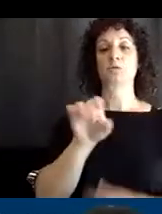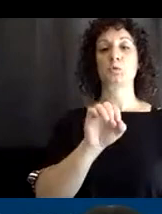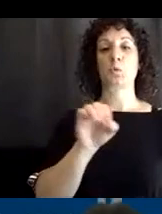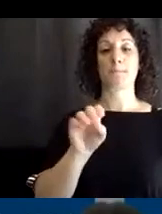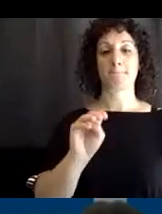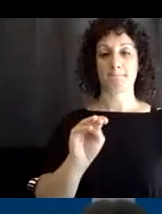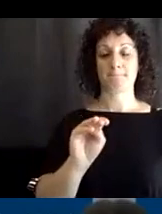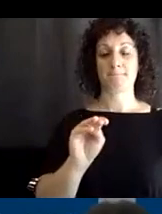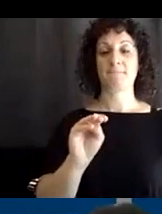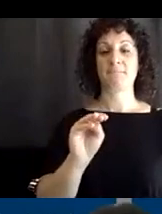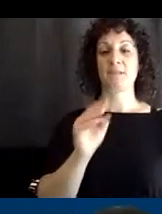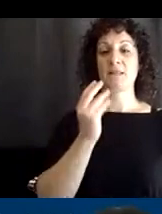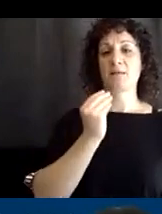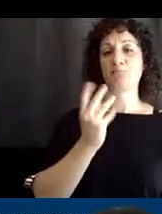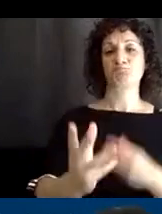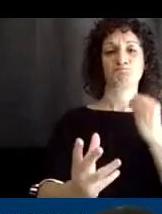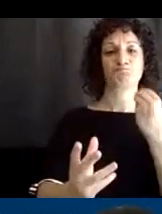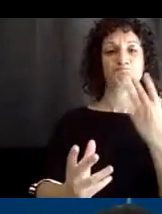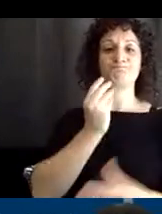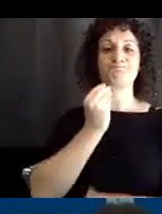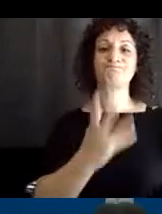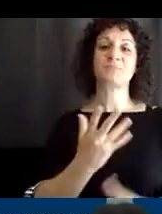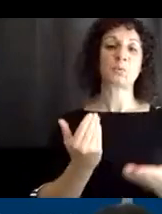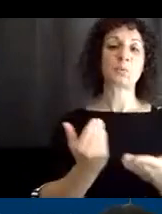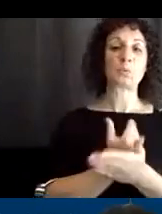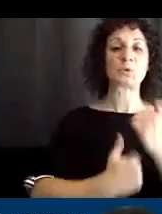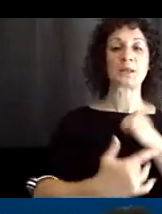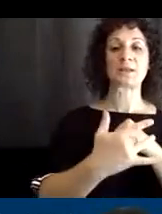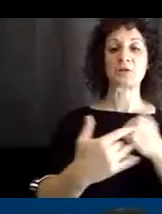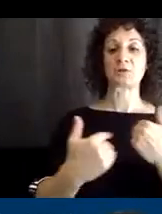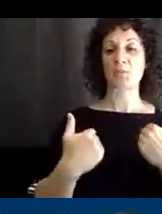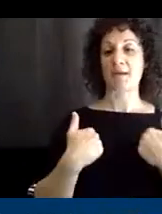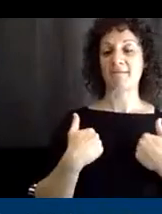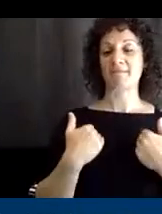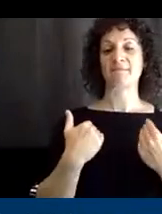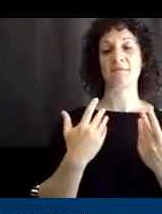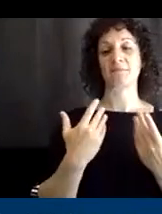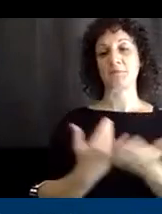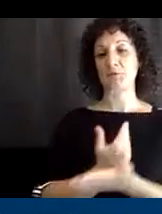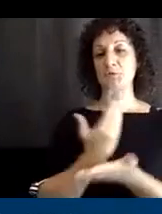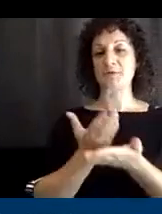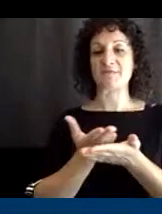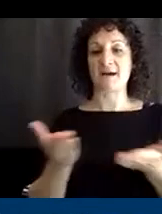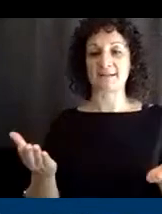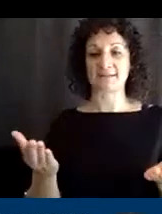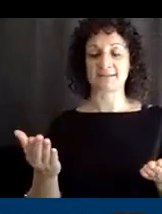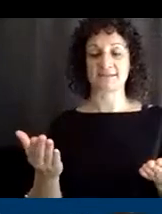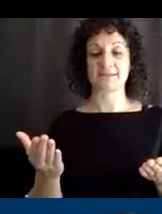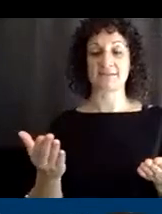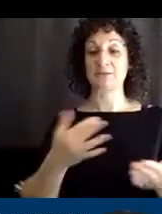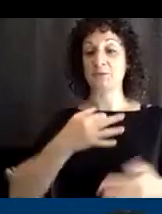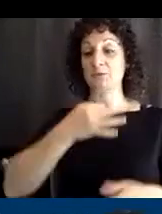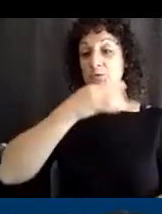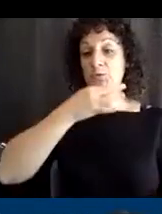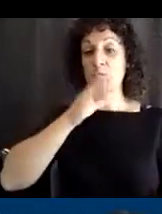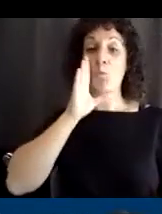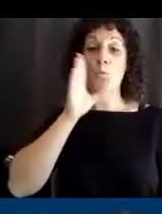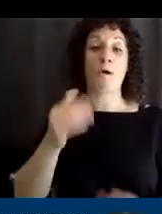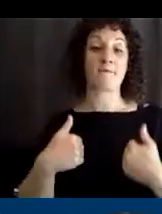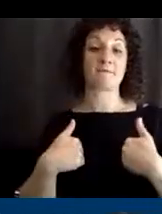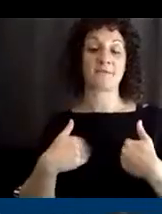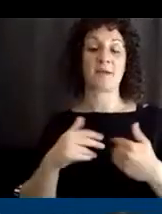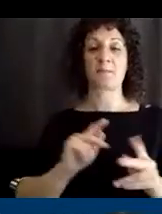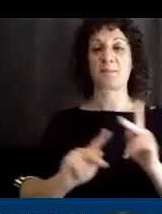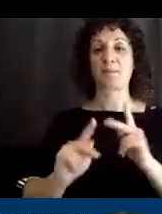share what new technologies they have and, um, new devices that they have coming up. And people really